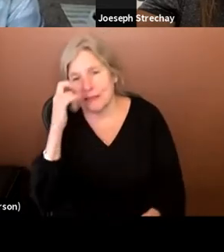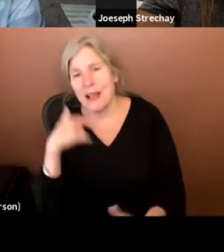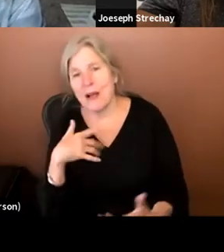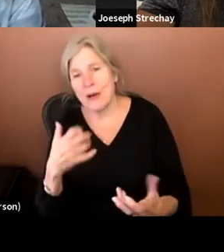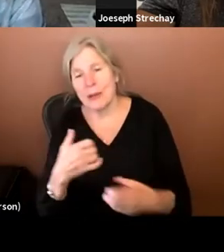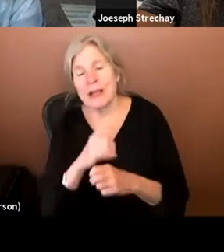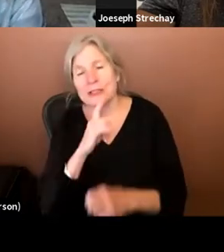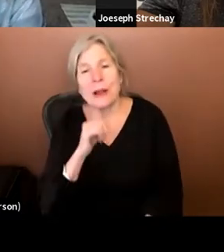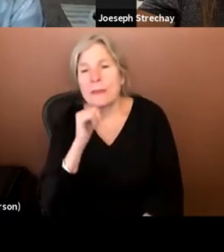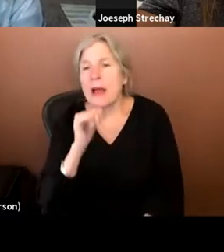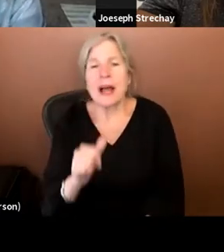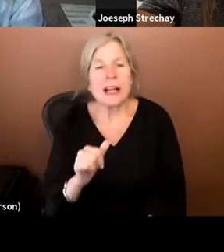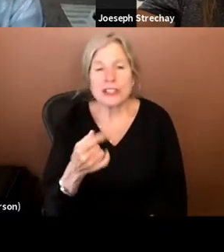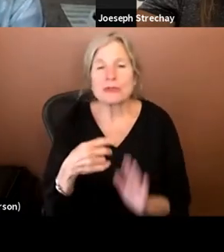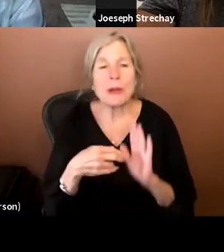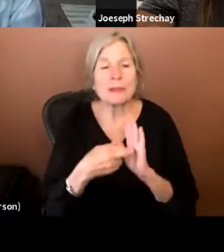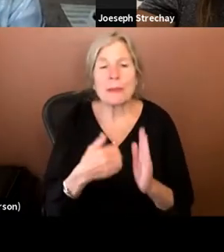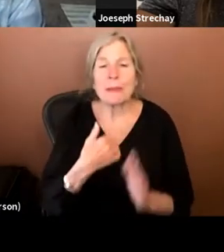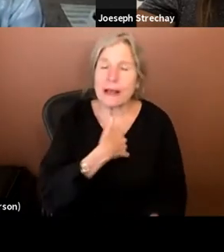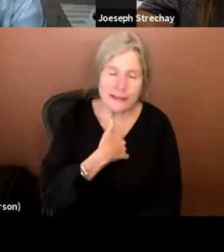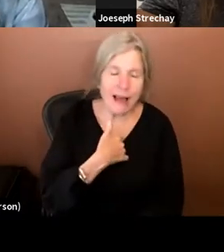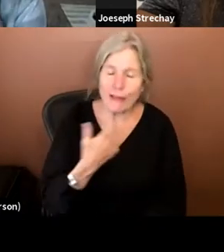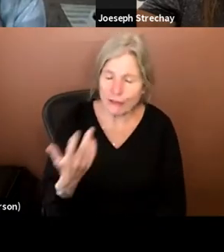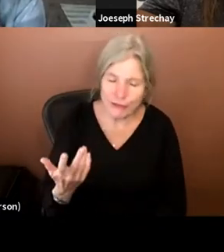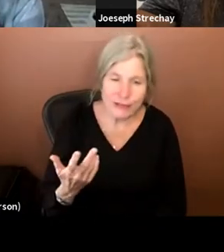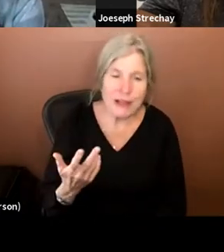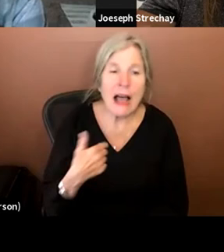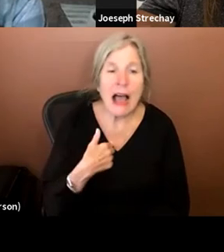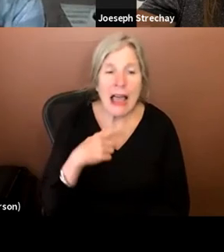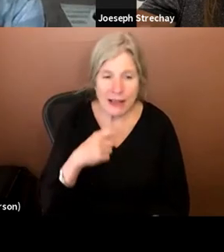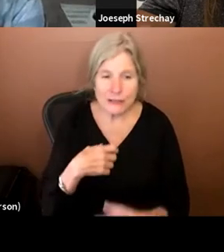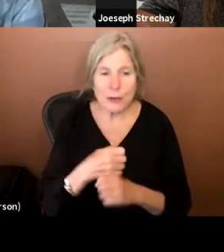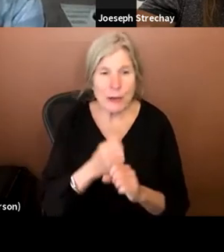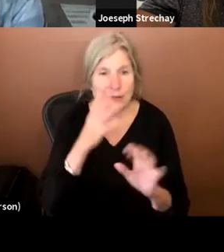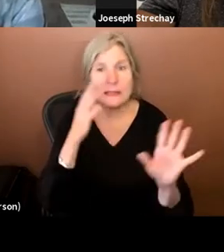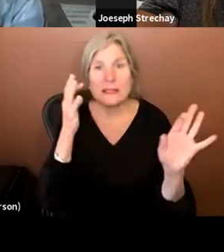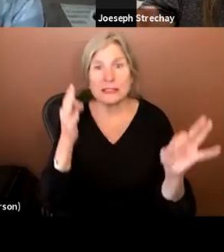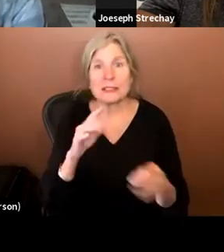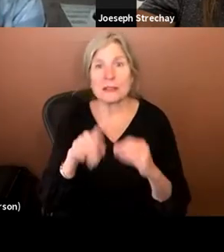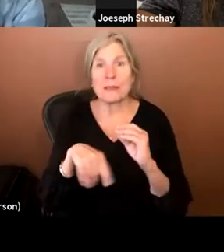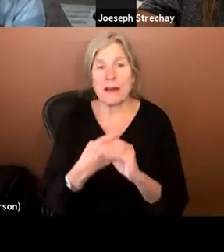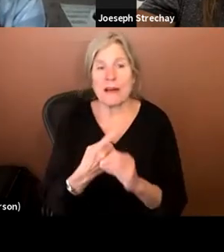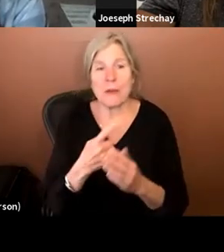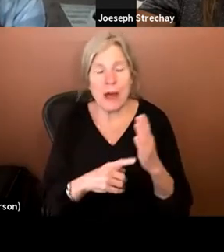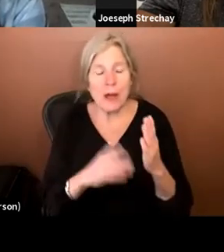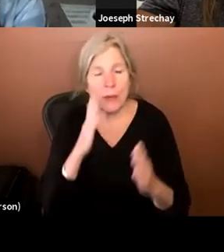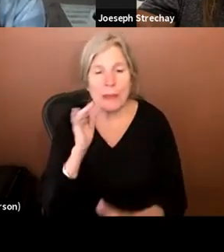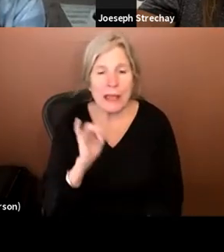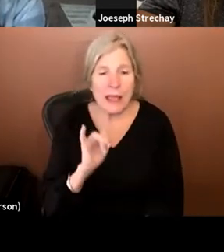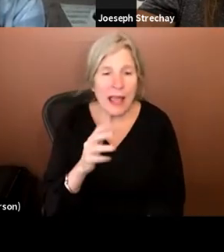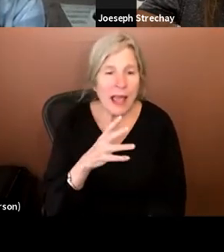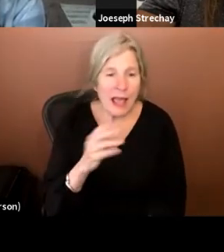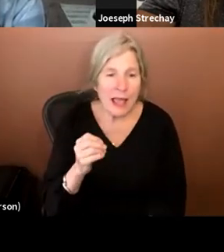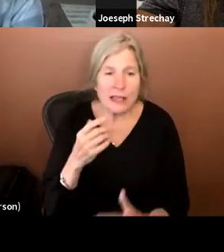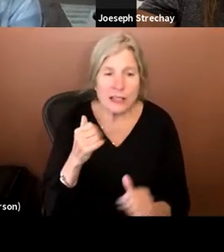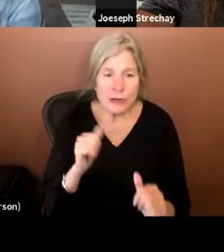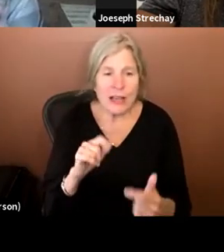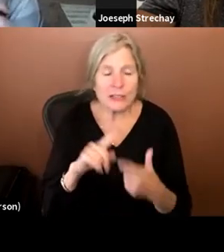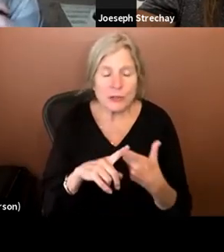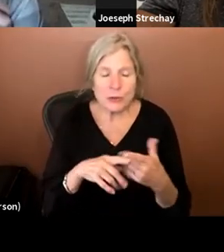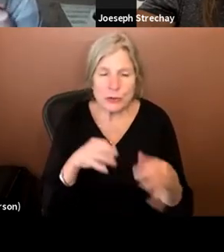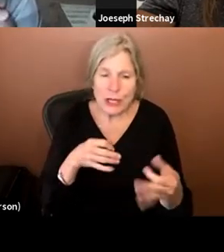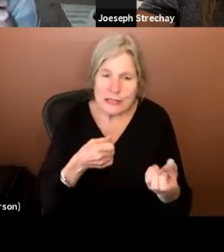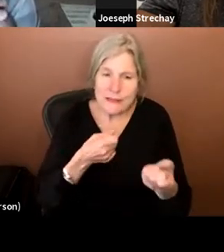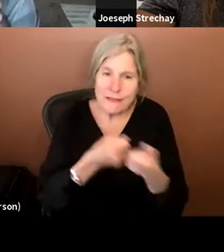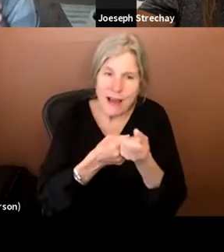want to make sure I'm not just representing myself. And, and I do have to make decisions about what it'll be and, and, and try to justify them